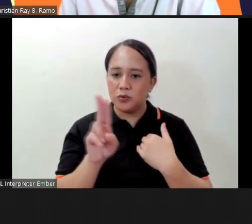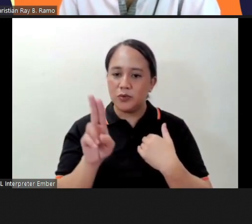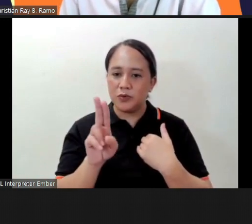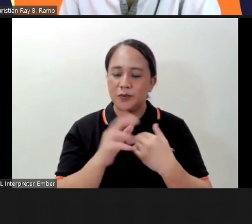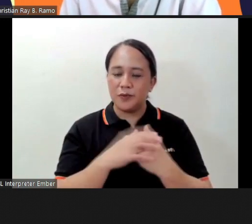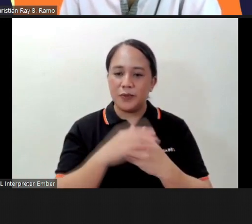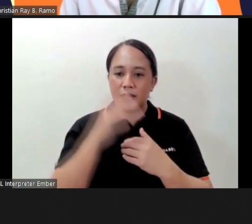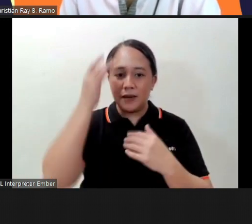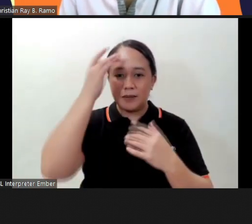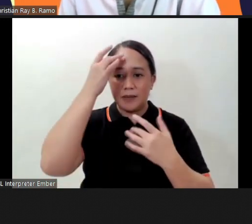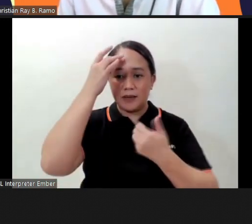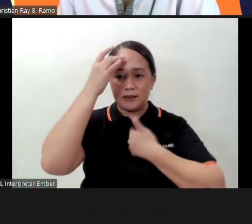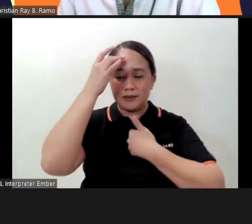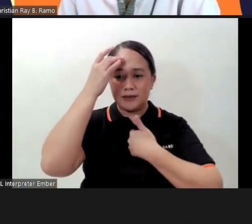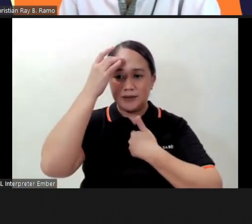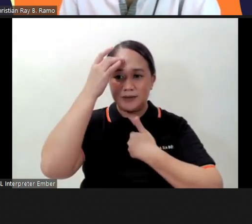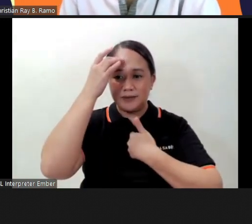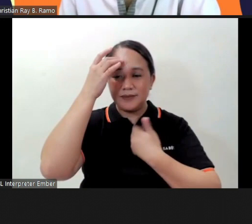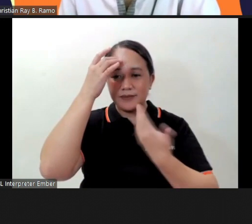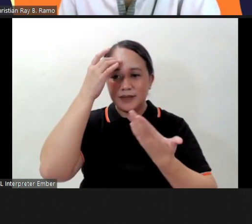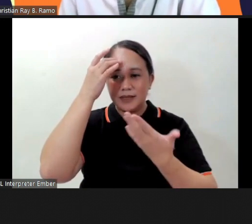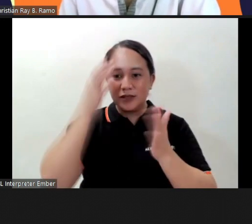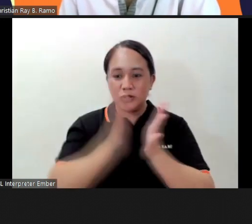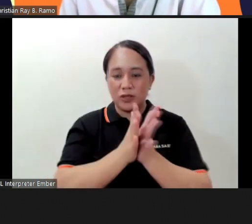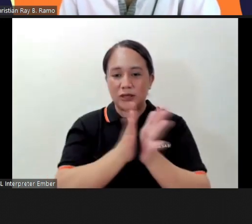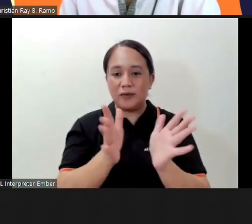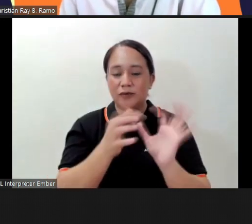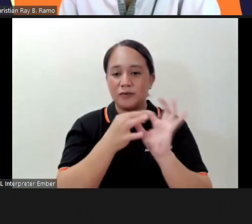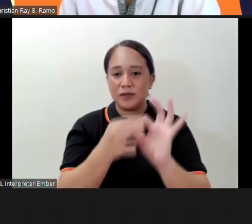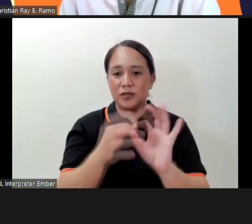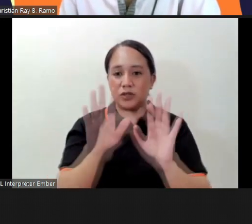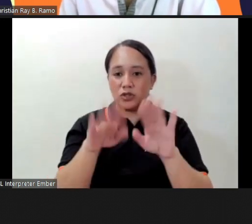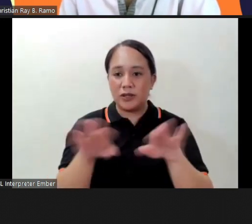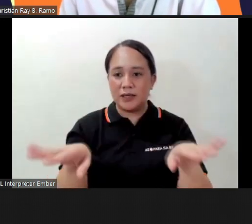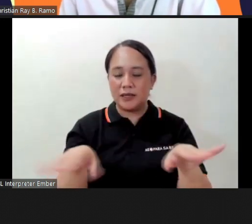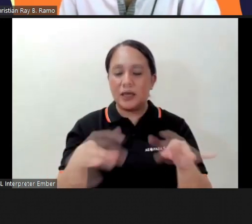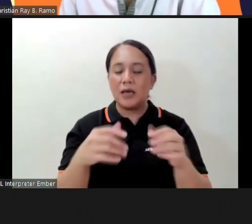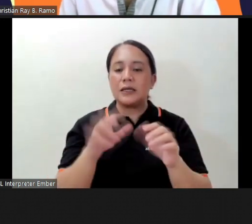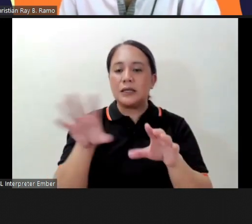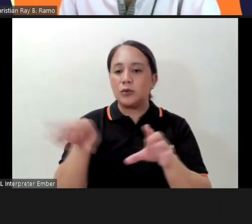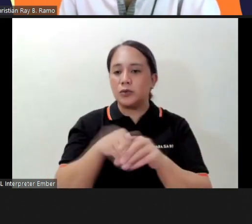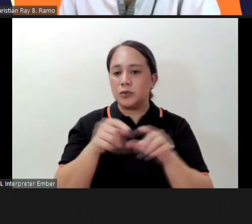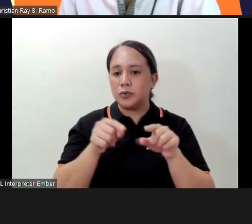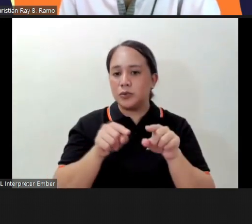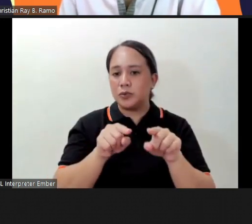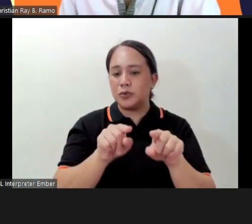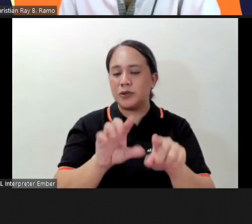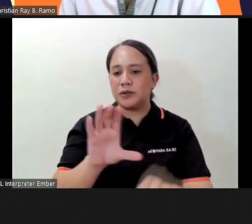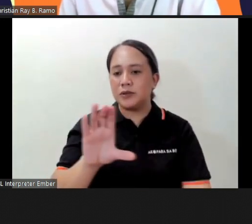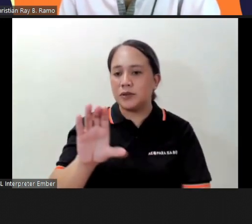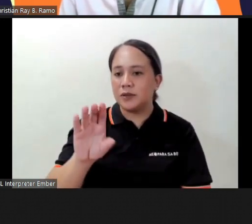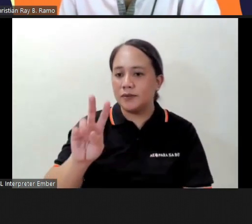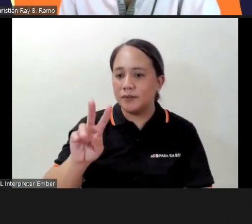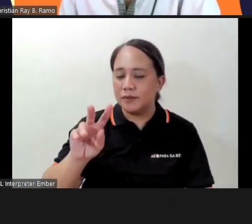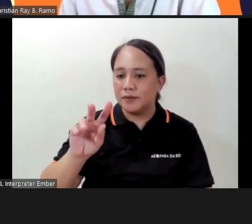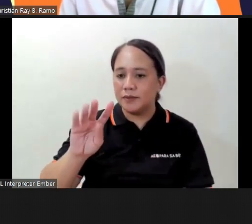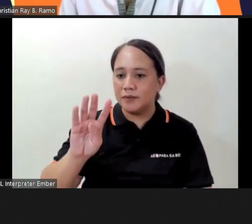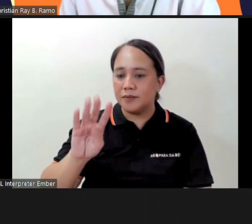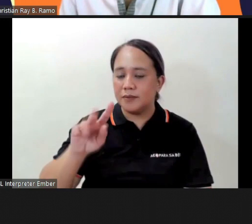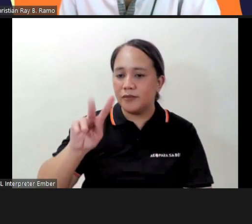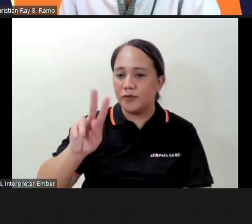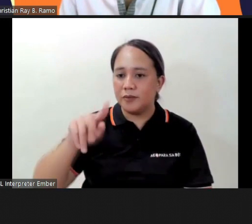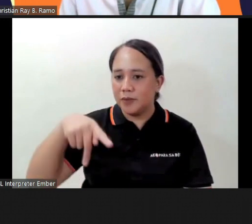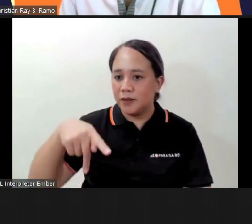mindfulness in general for children it should be part of the coping of your CBP rather than on its own